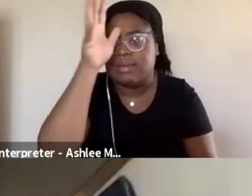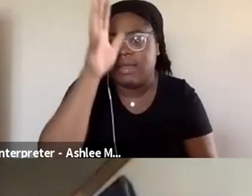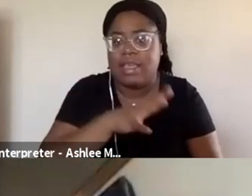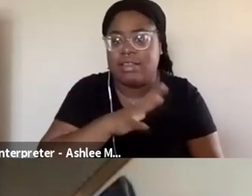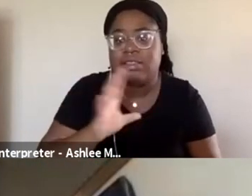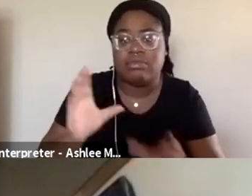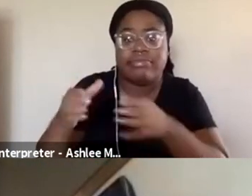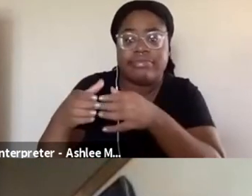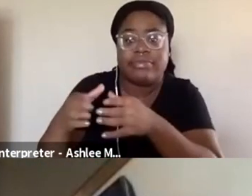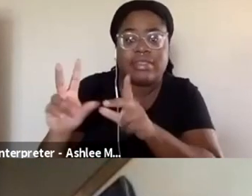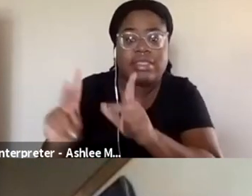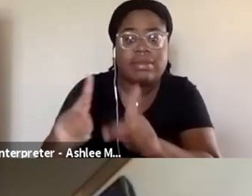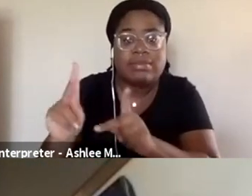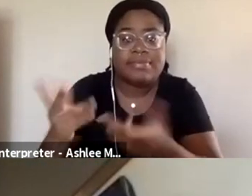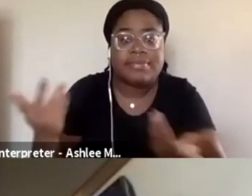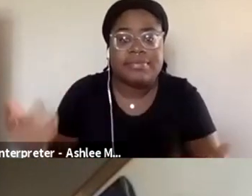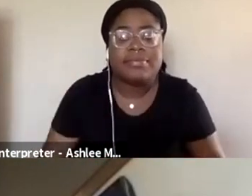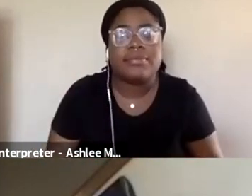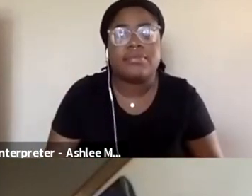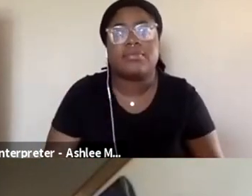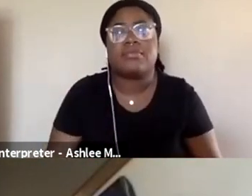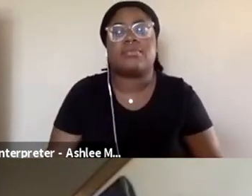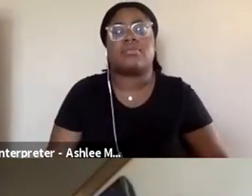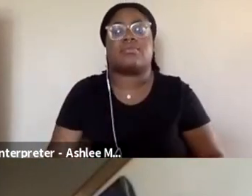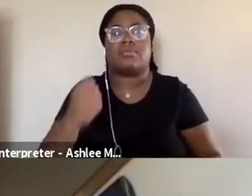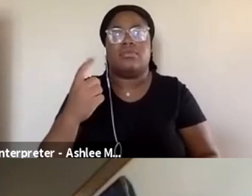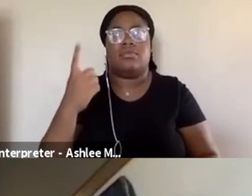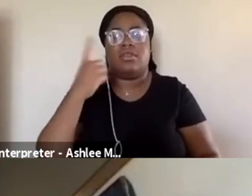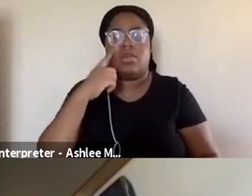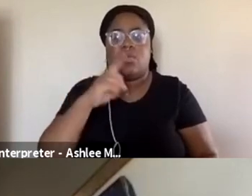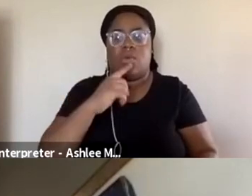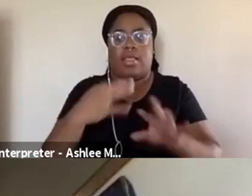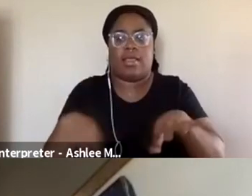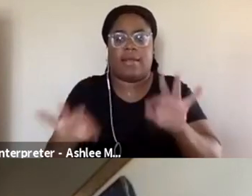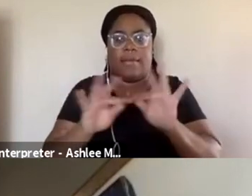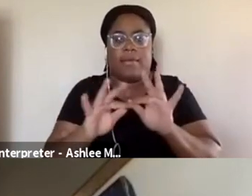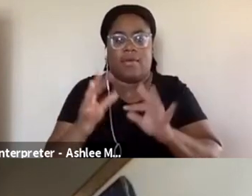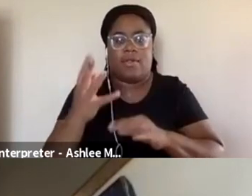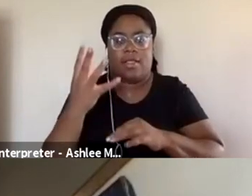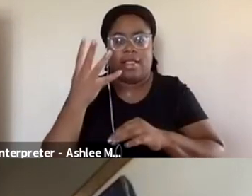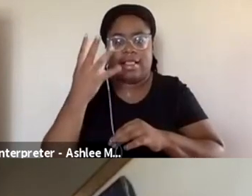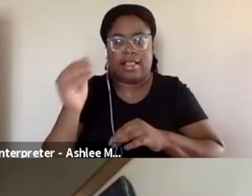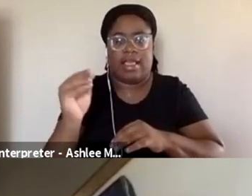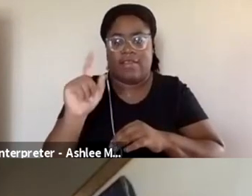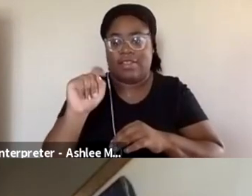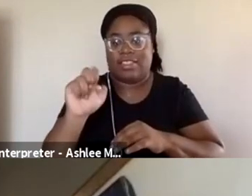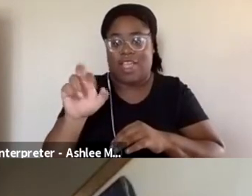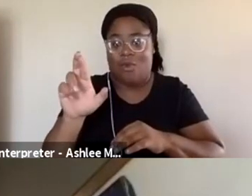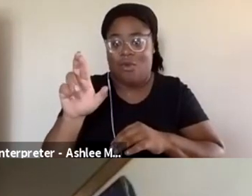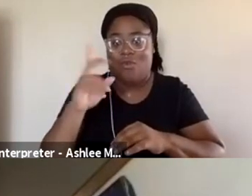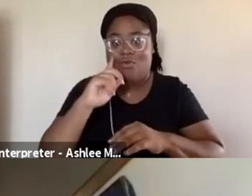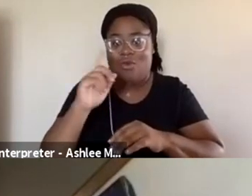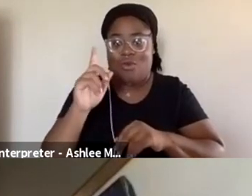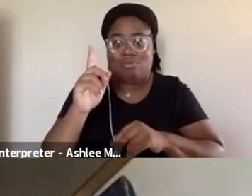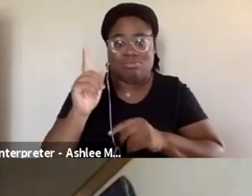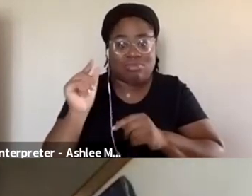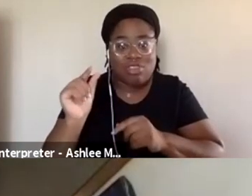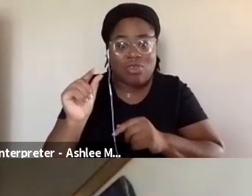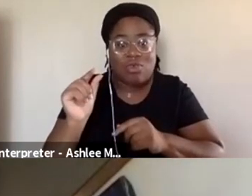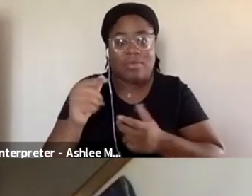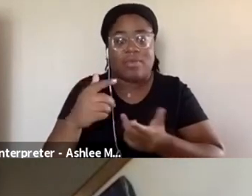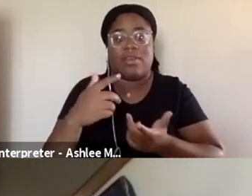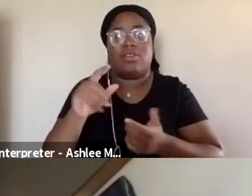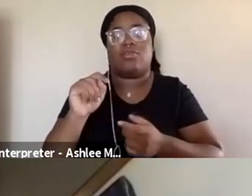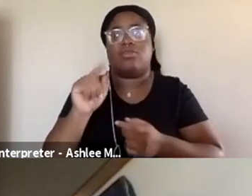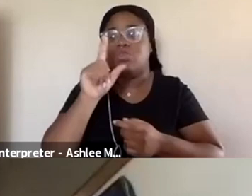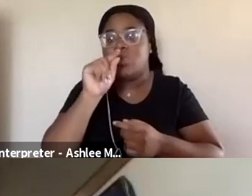surround themselves with like, you know, these kinds of folks. And so I think that it's really important that they leave the tower for a little while. And, you know, cause you can listen, Twitter